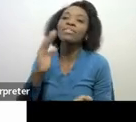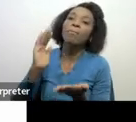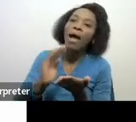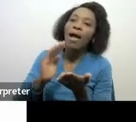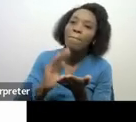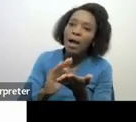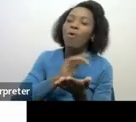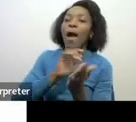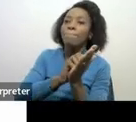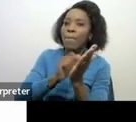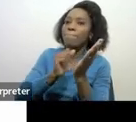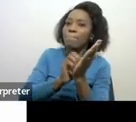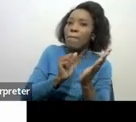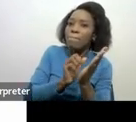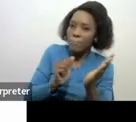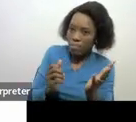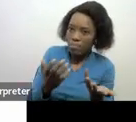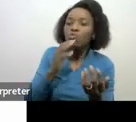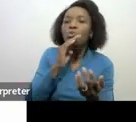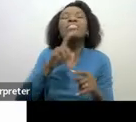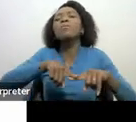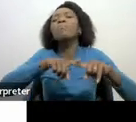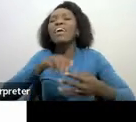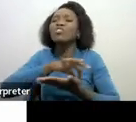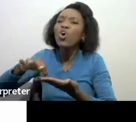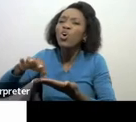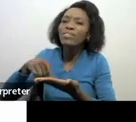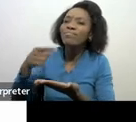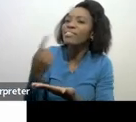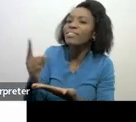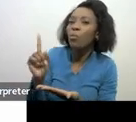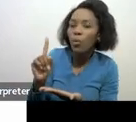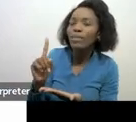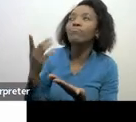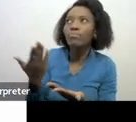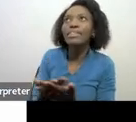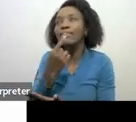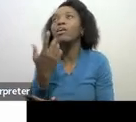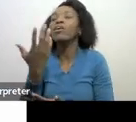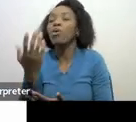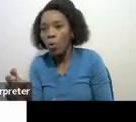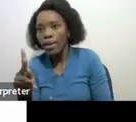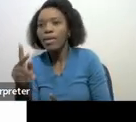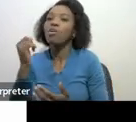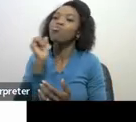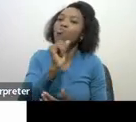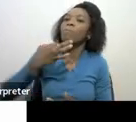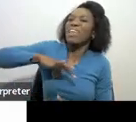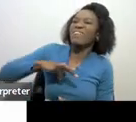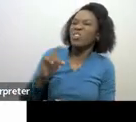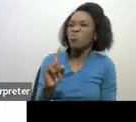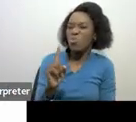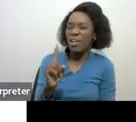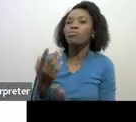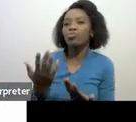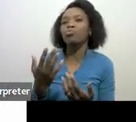or the contract which we would have with them then it will be very specific to say what will be your benefits normally we call them